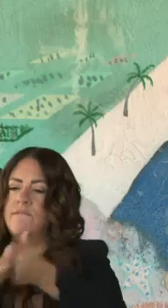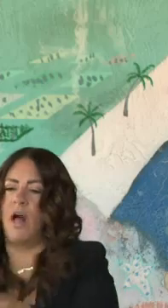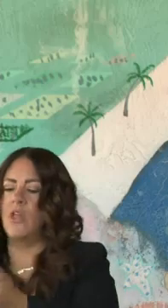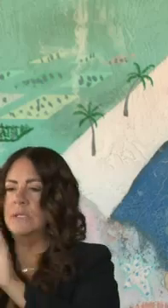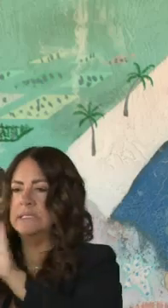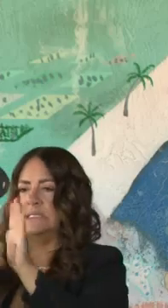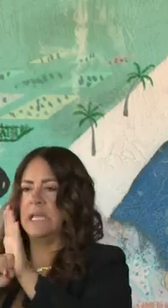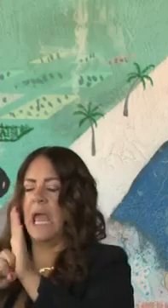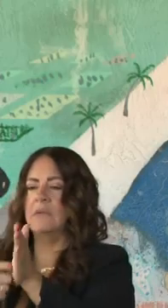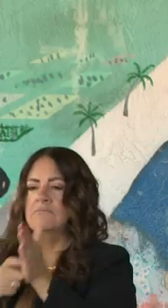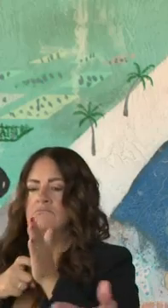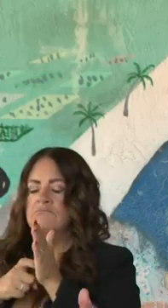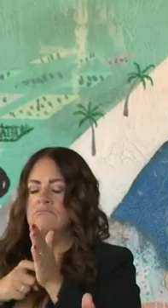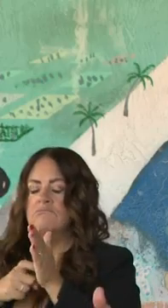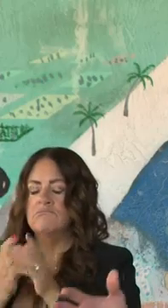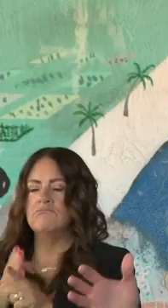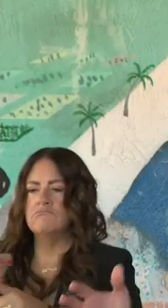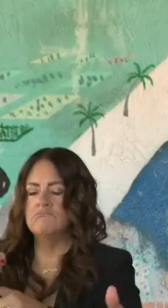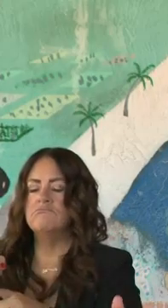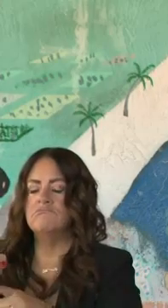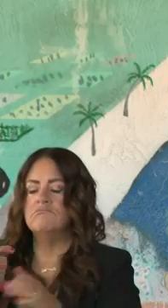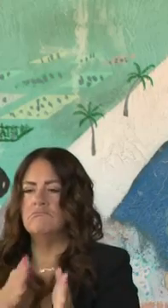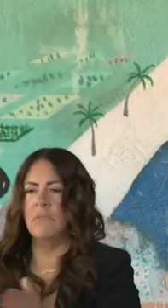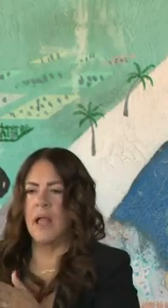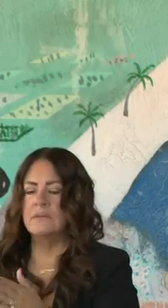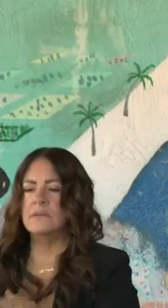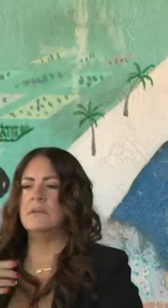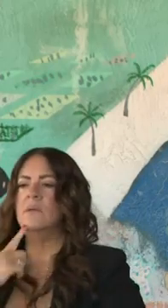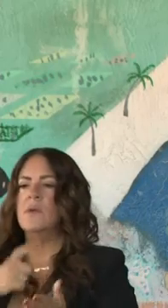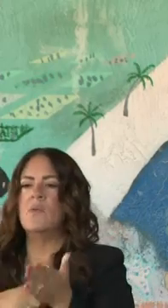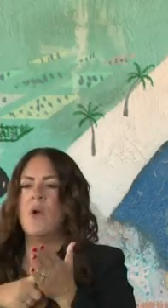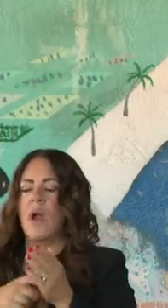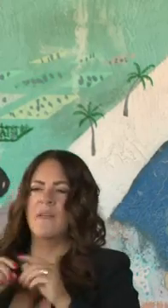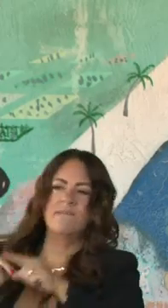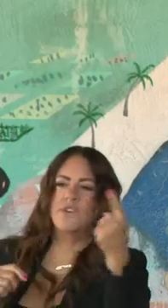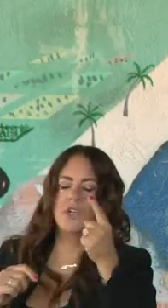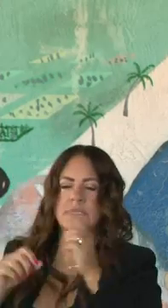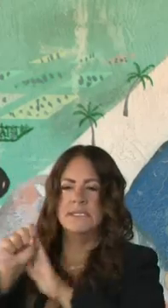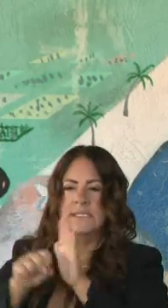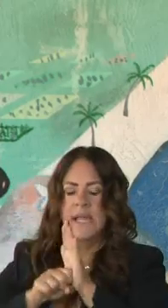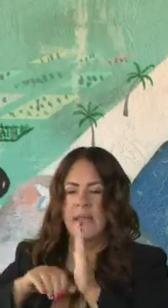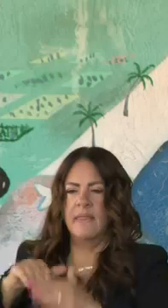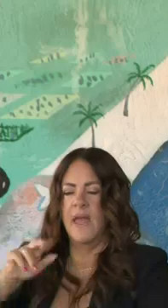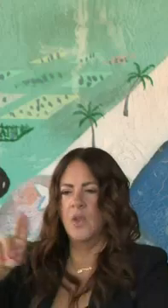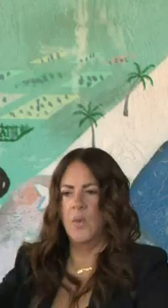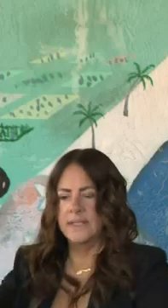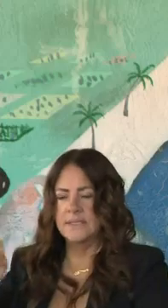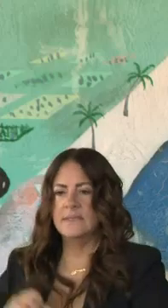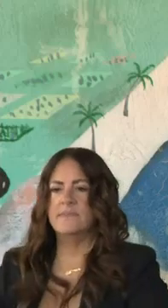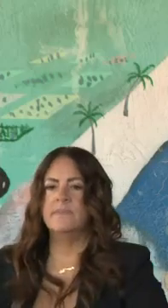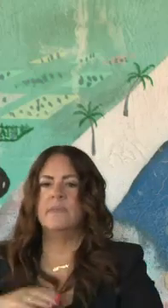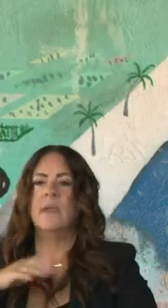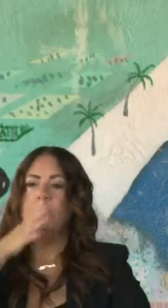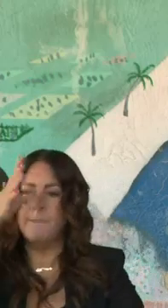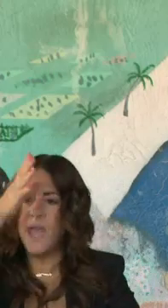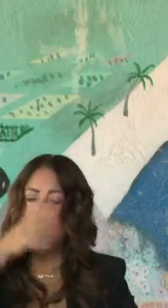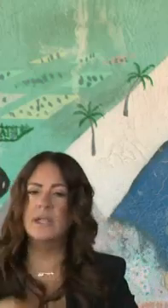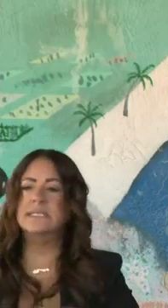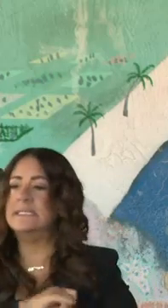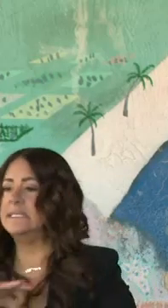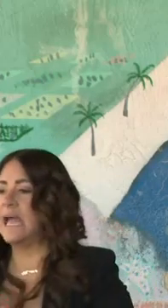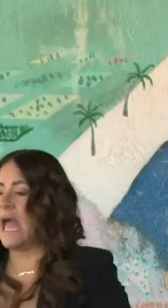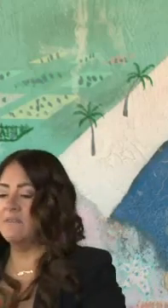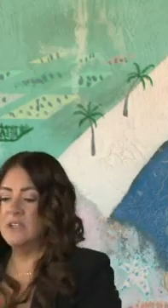require that all of our staff, not just teachers, credential staff, parent educators, custodial staff,